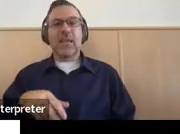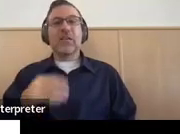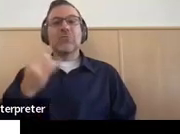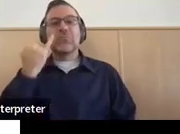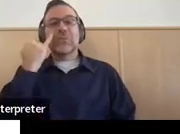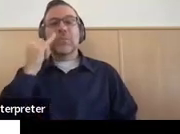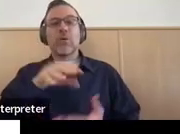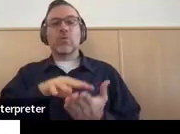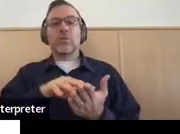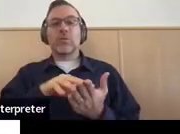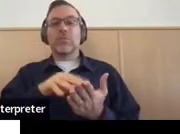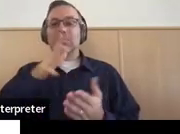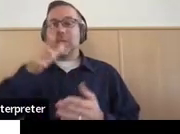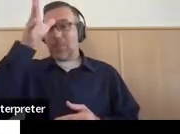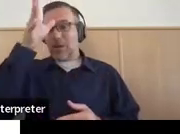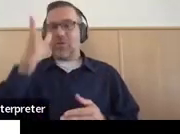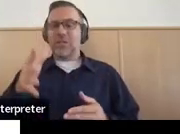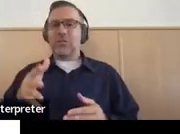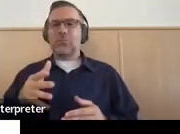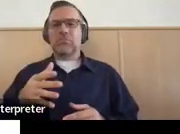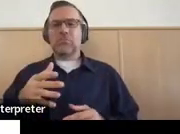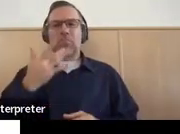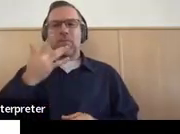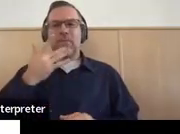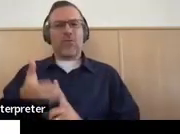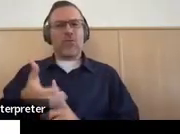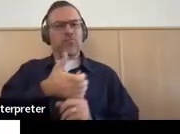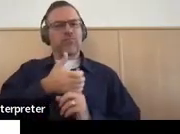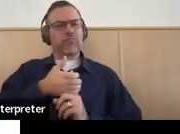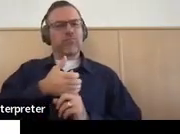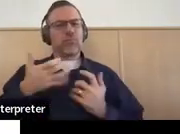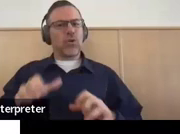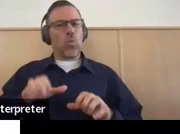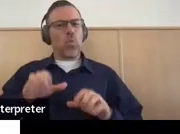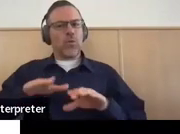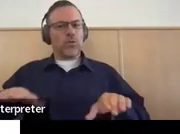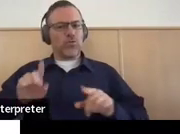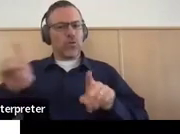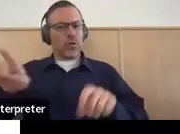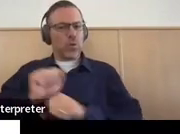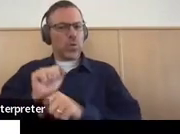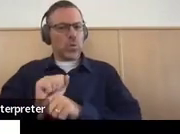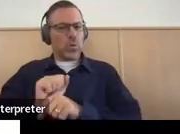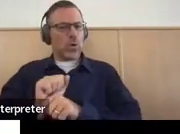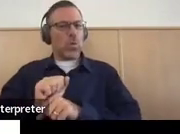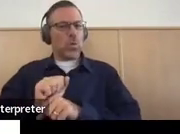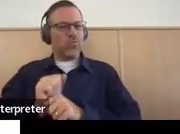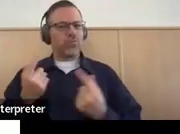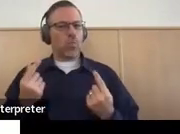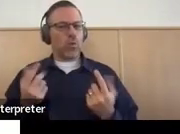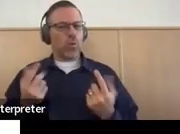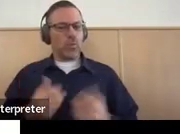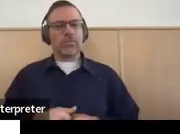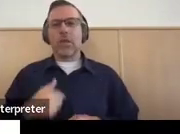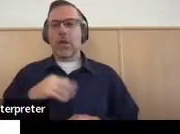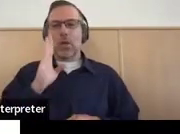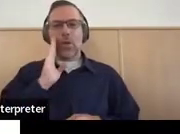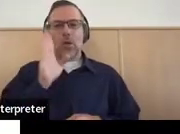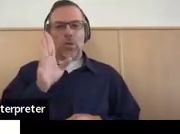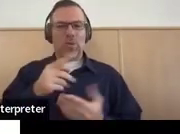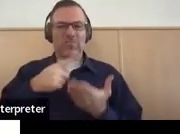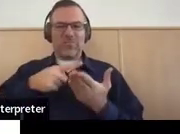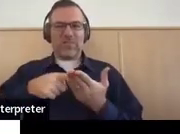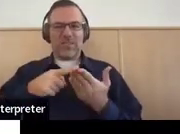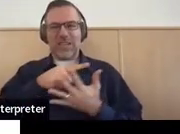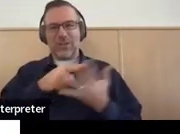the child to consider employment? That is a tricky one, as I'm sure many of you know. So, but we will get to those as we